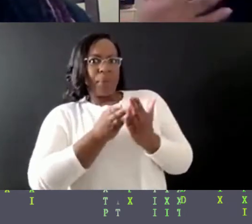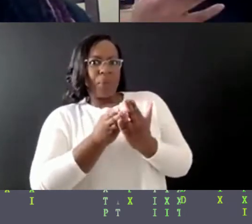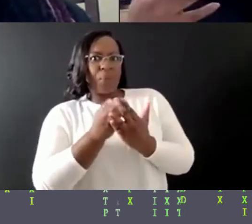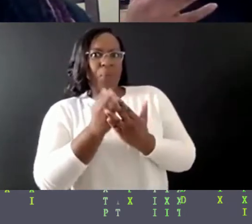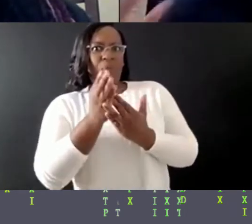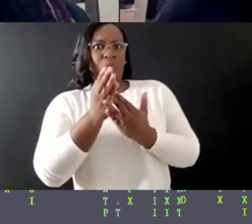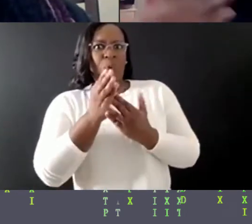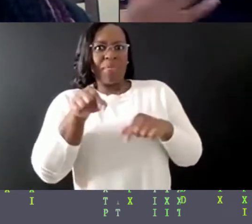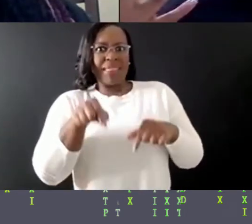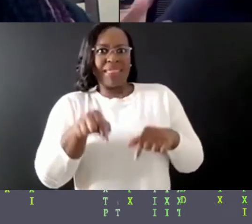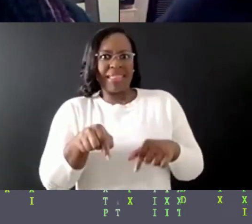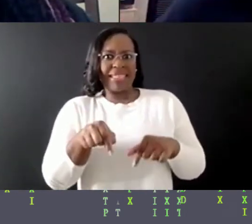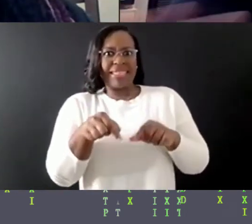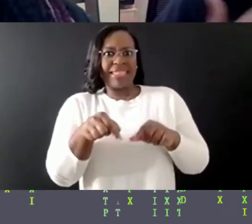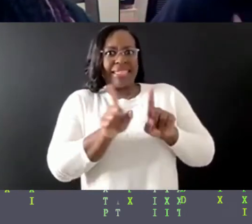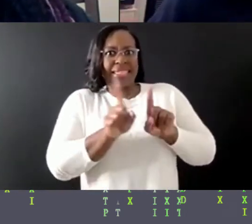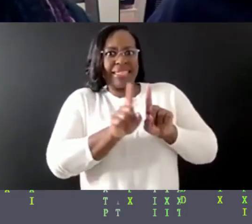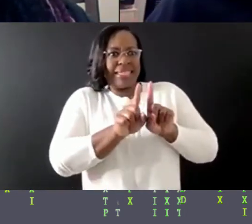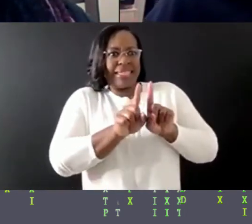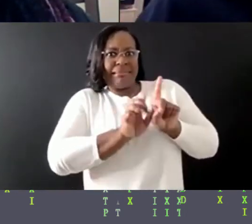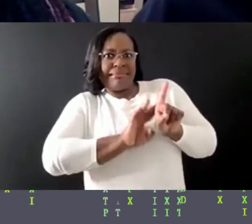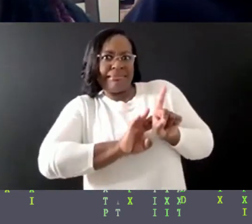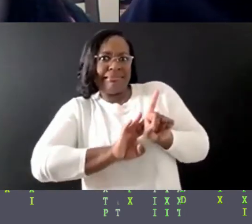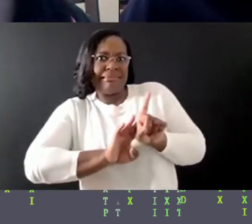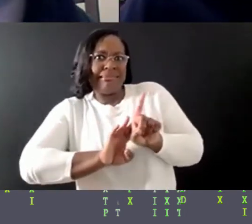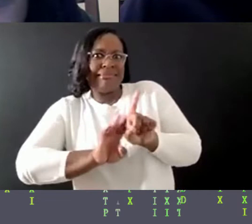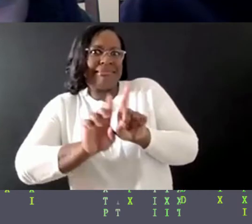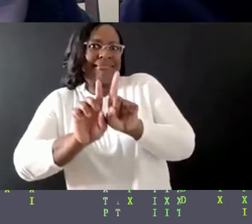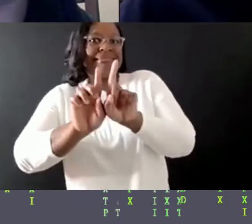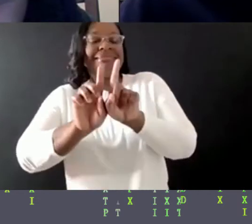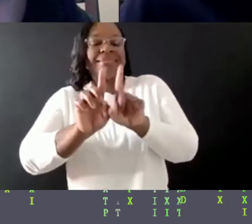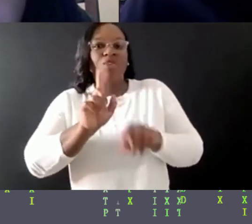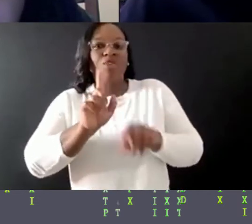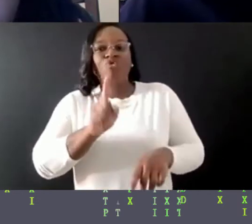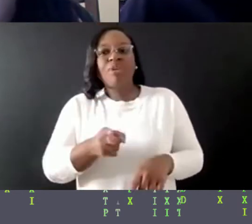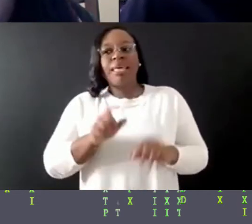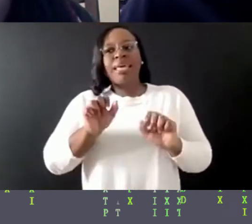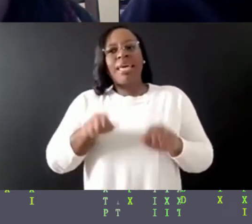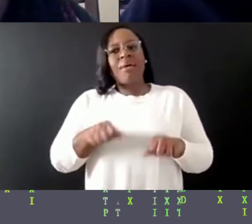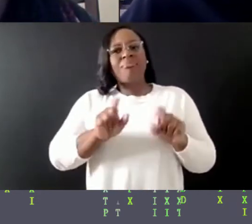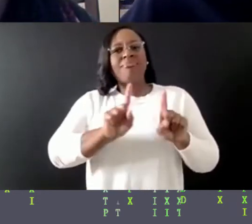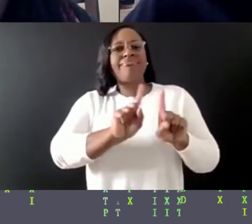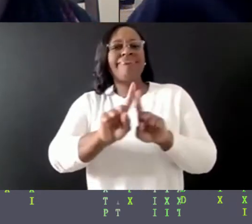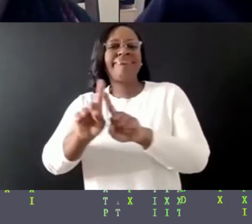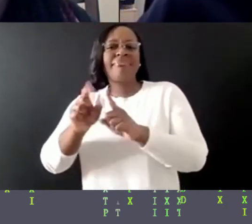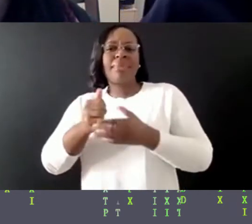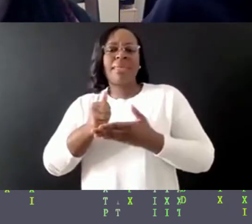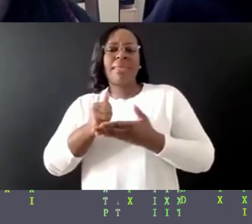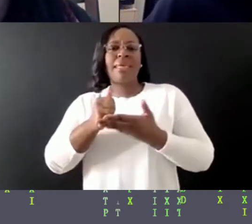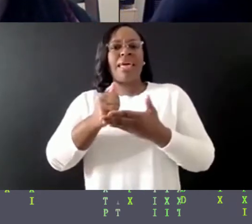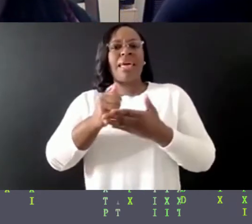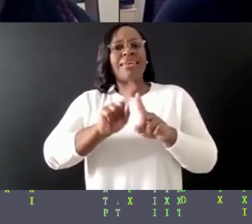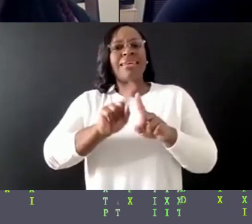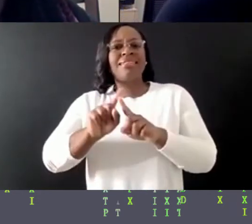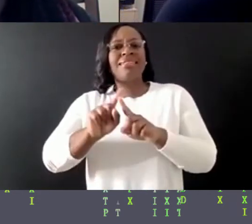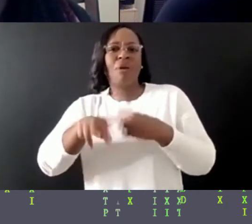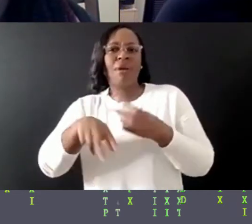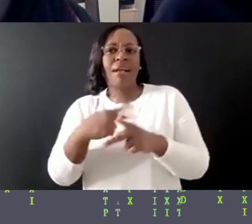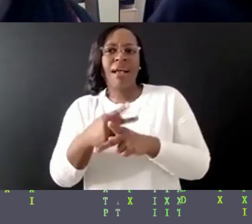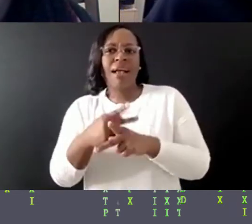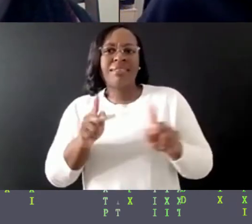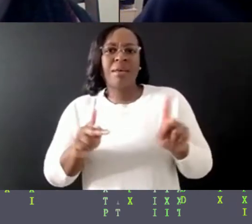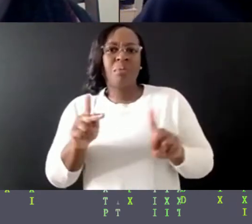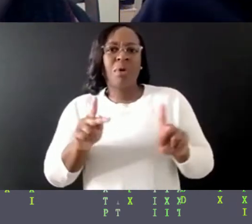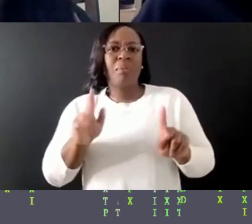direction or help or any kind of advice. And that can come from a lot of different, I guess, types of people. So I think I'll just say that.